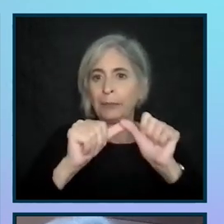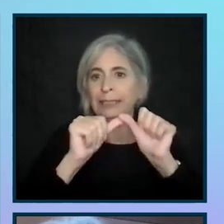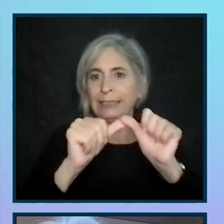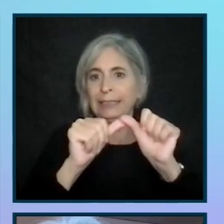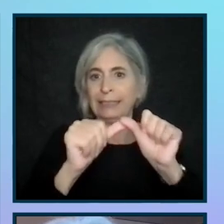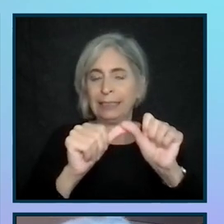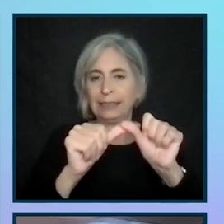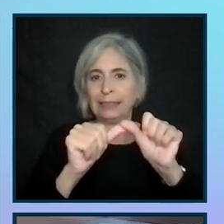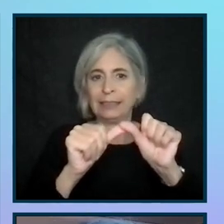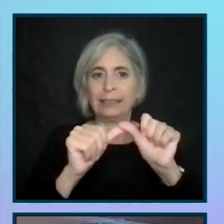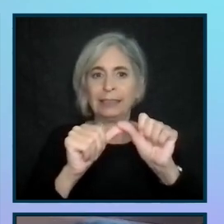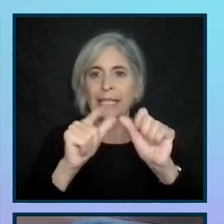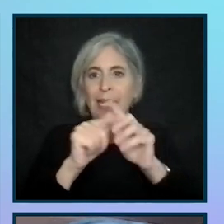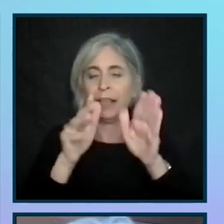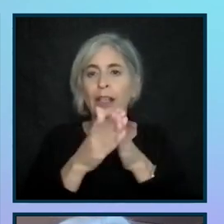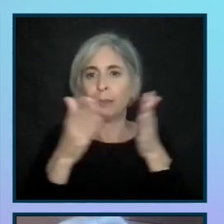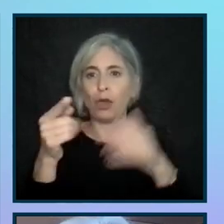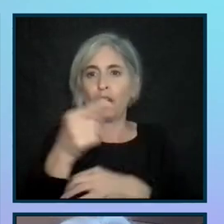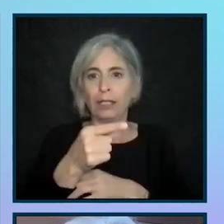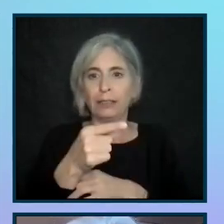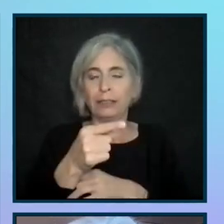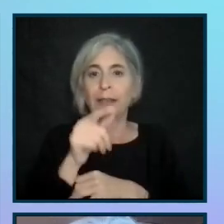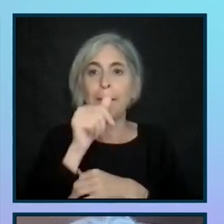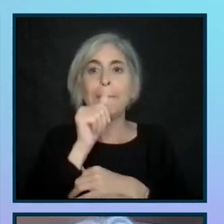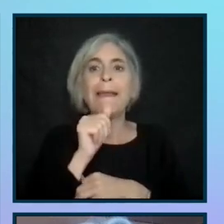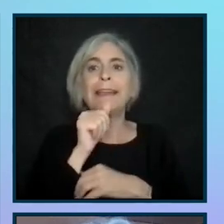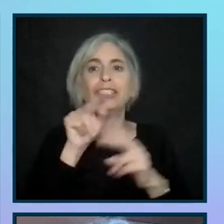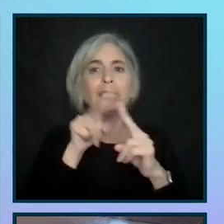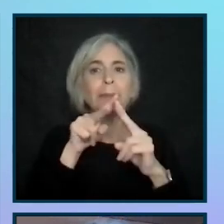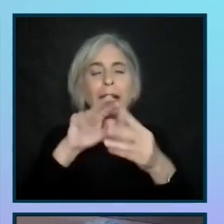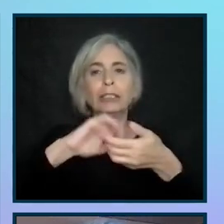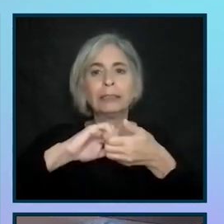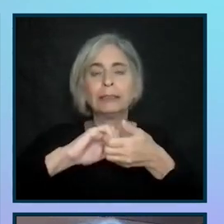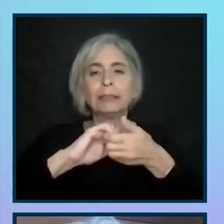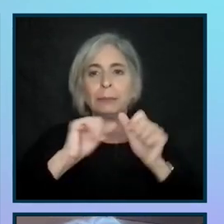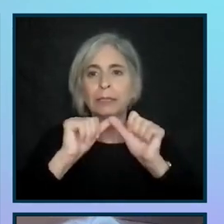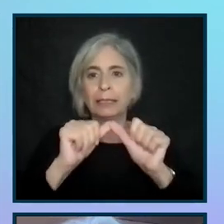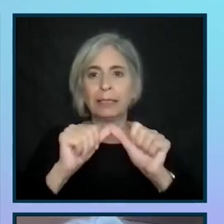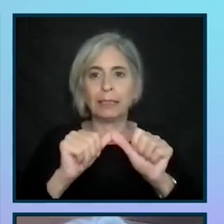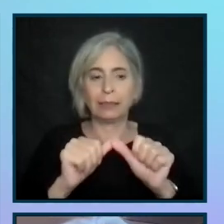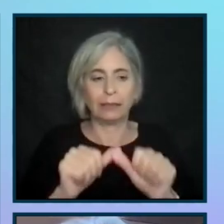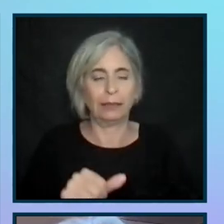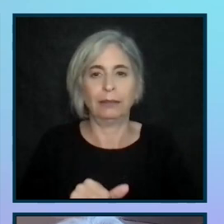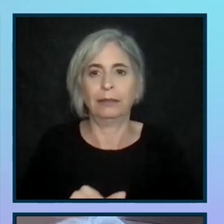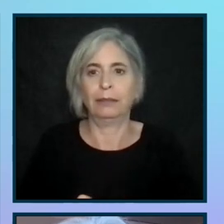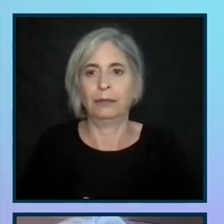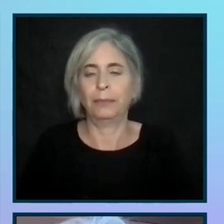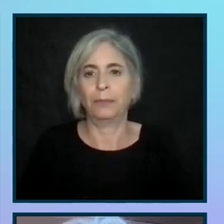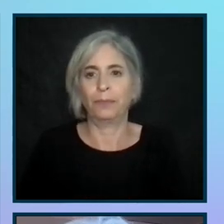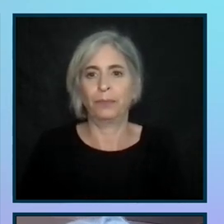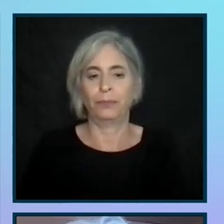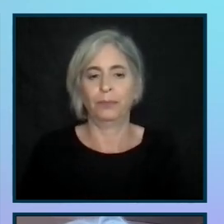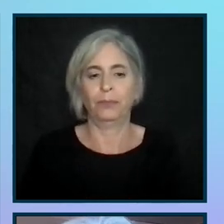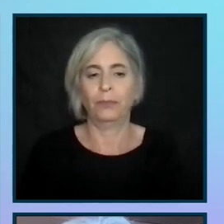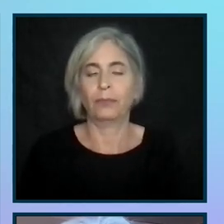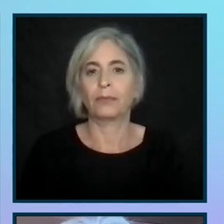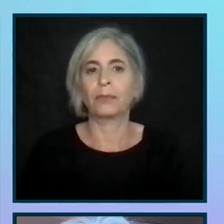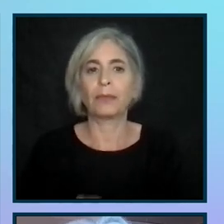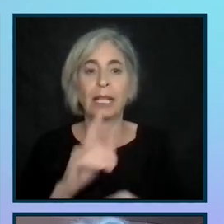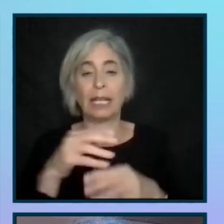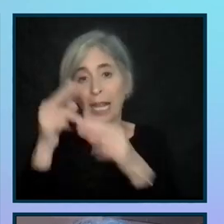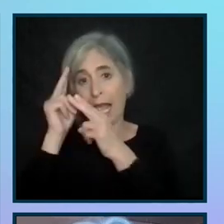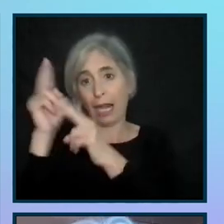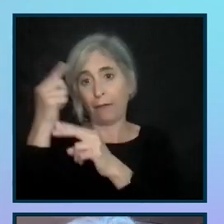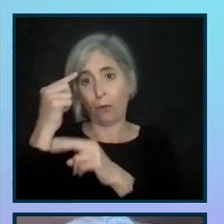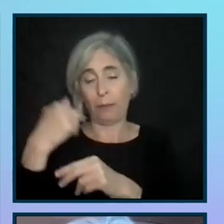And a copy of this book. But patience, partnership, and persistence. And I have a forward by Halbin Germa, which is an honor